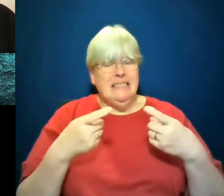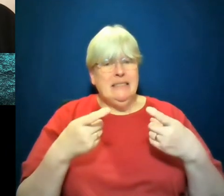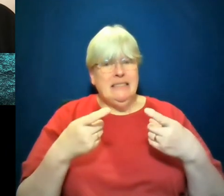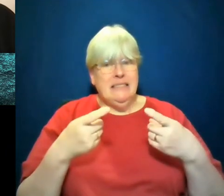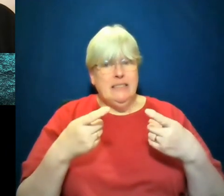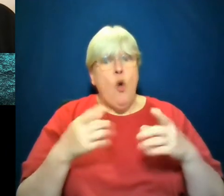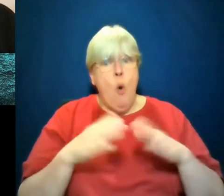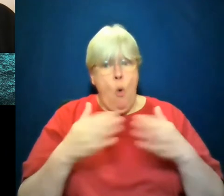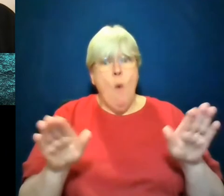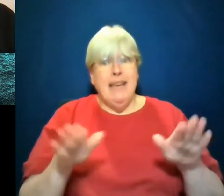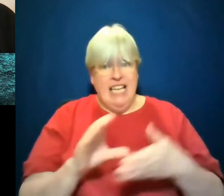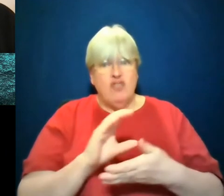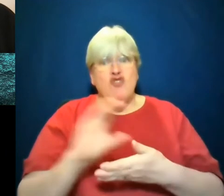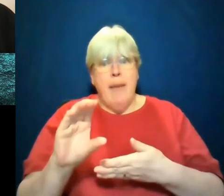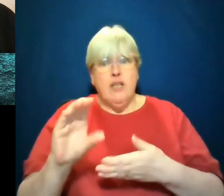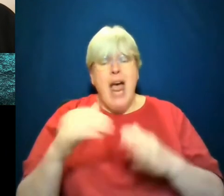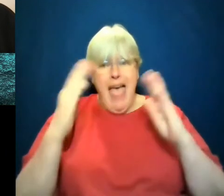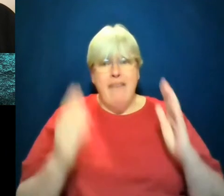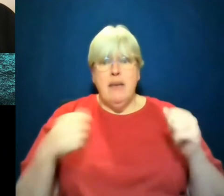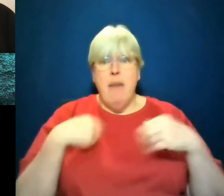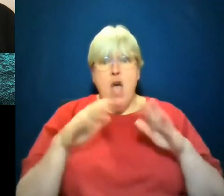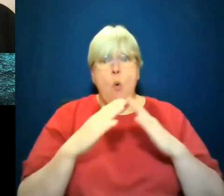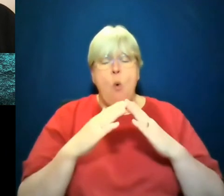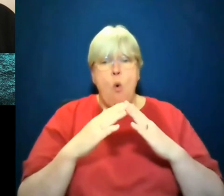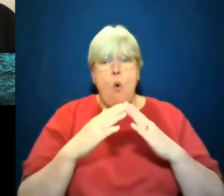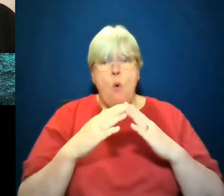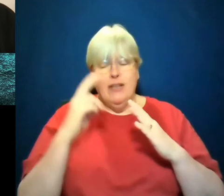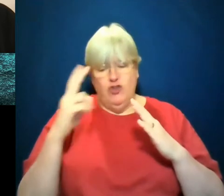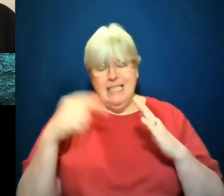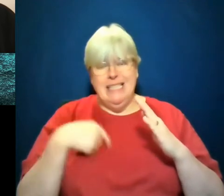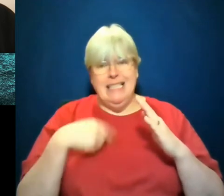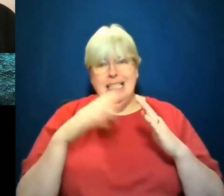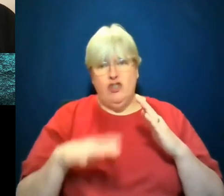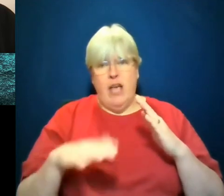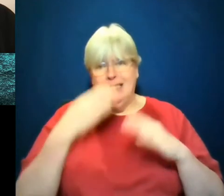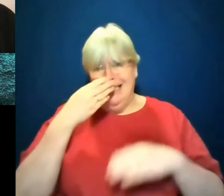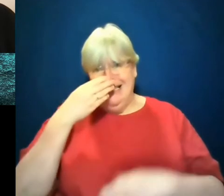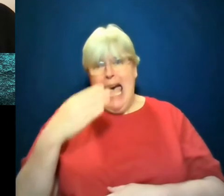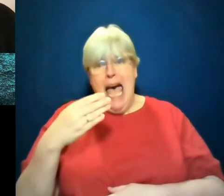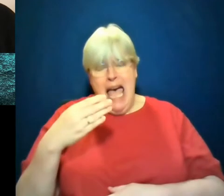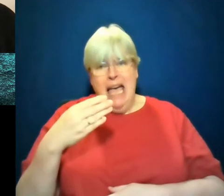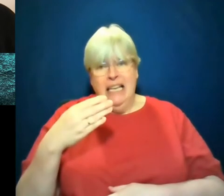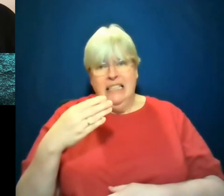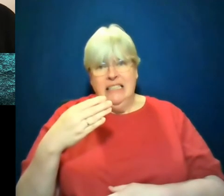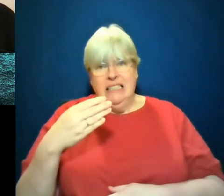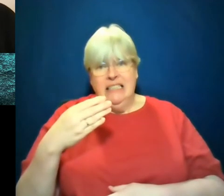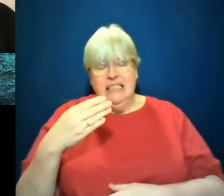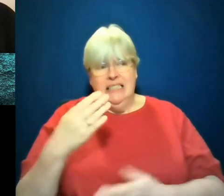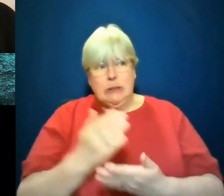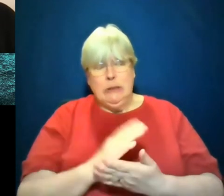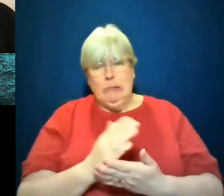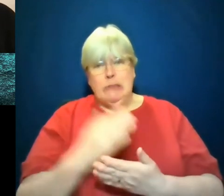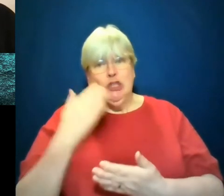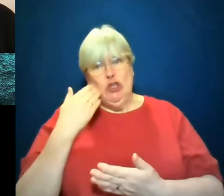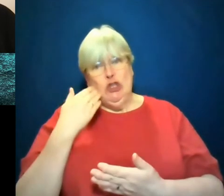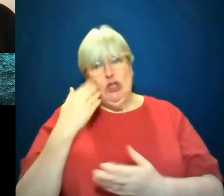My Home, where we basically see this child, who's nine years old, on the cusp of disappearance. We see what happens to